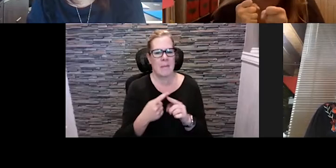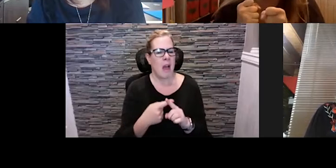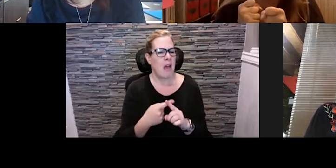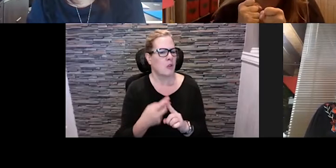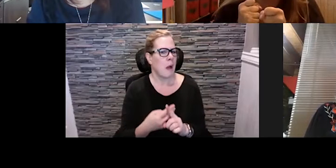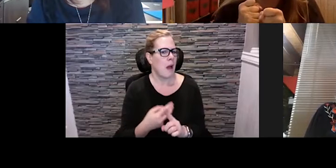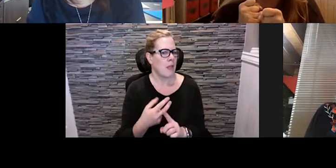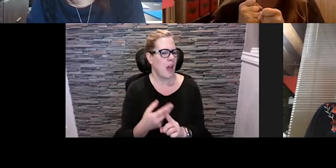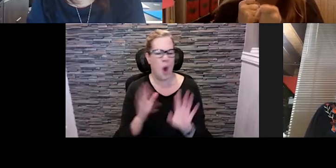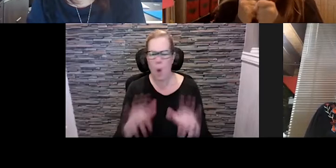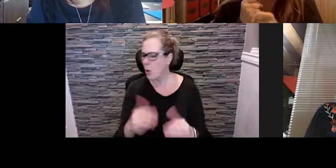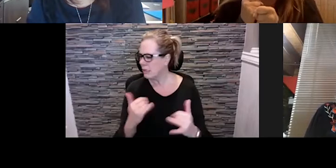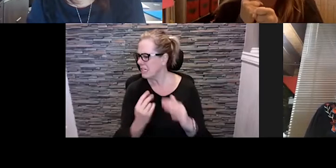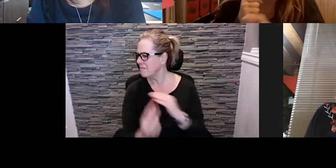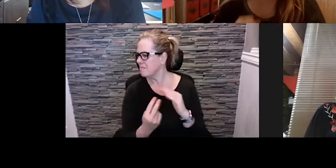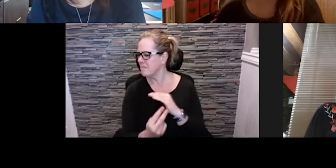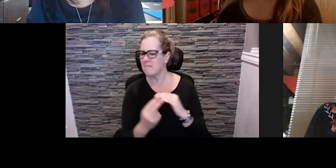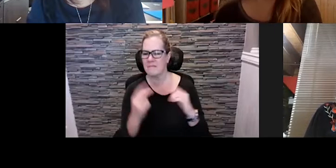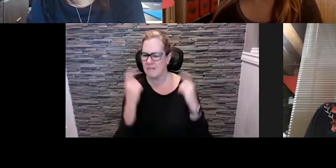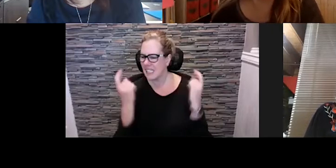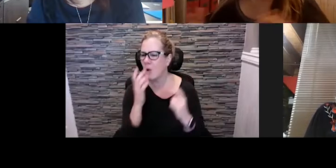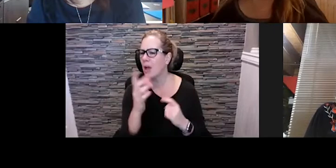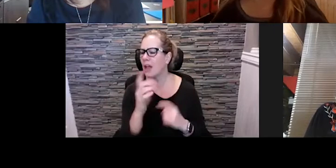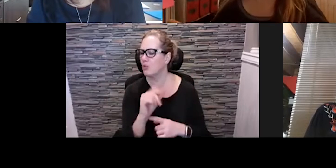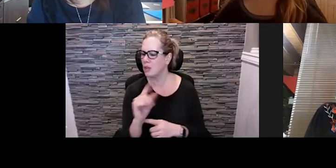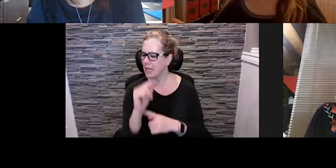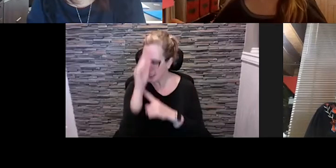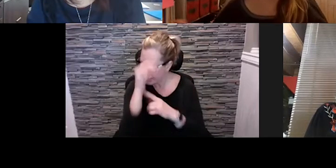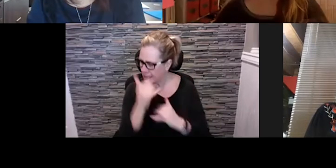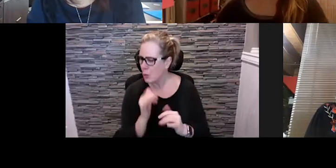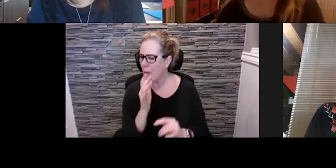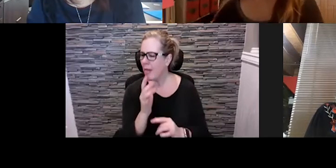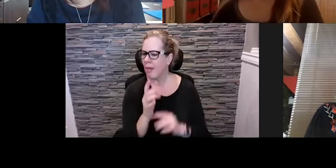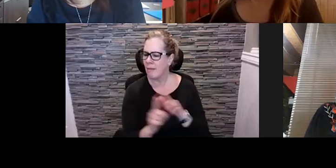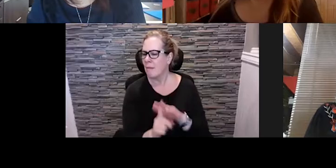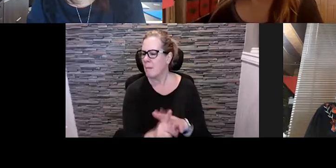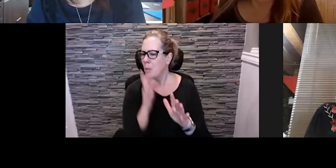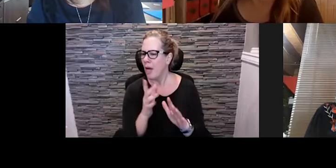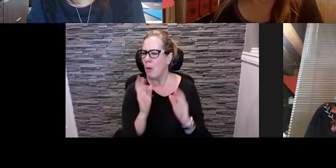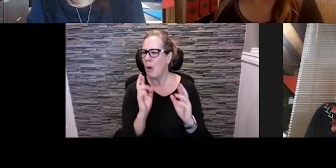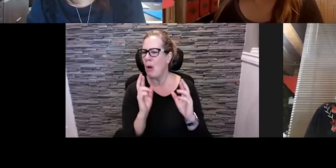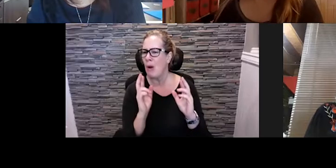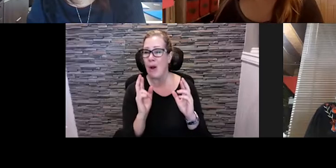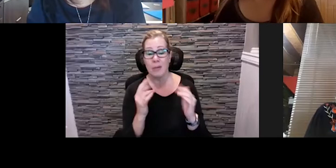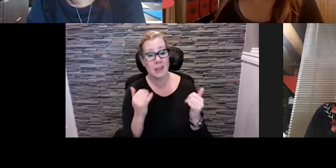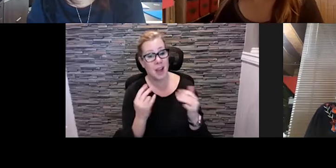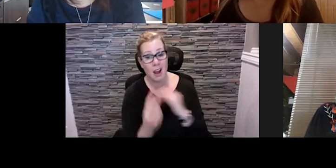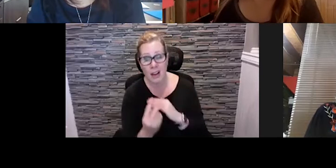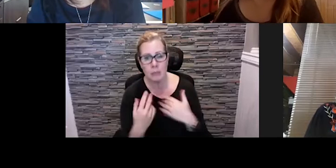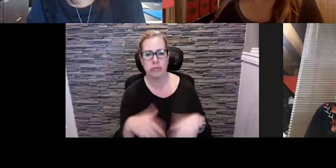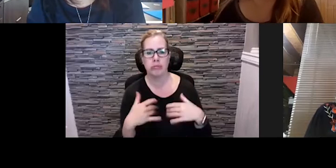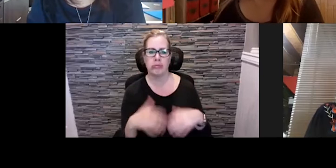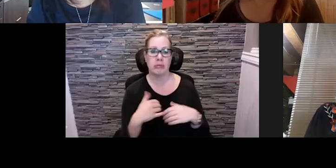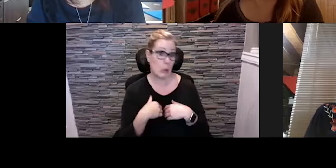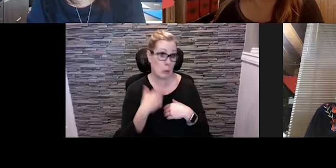still have our festival season in 2020. And here we are. And we don't know where